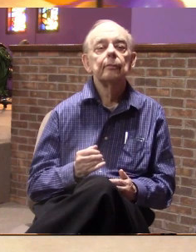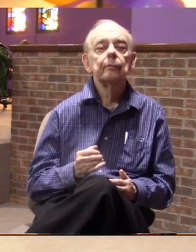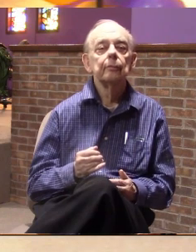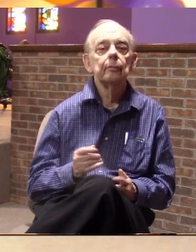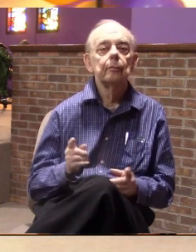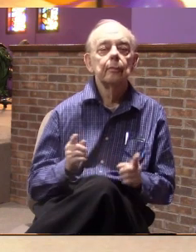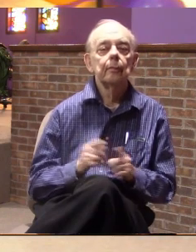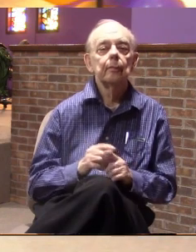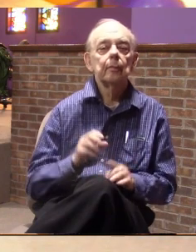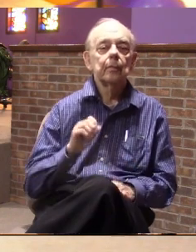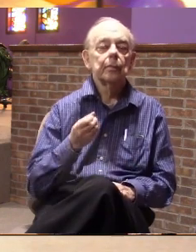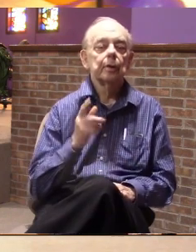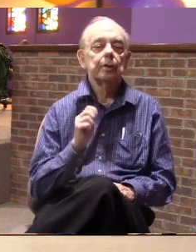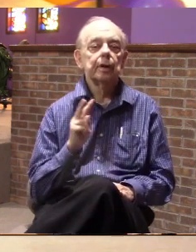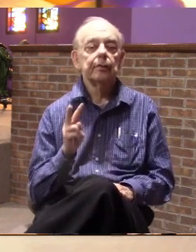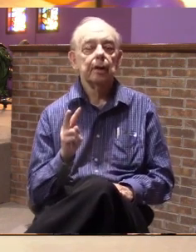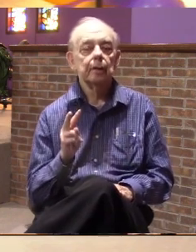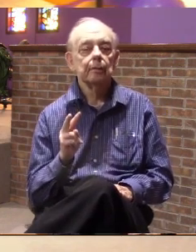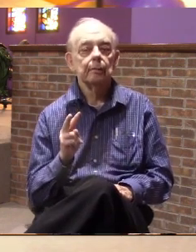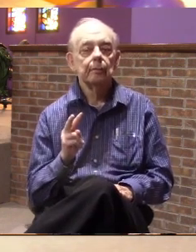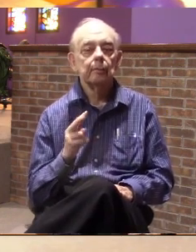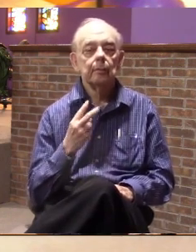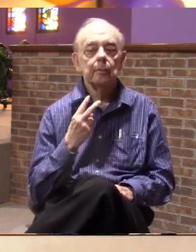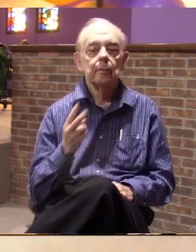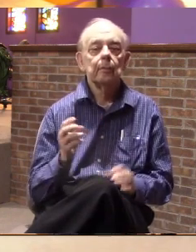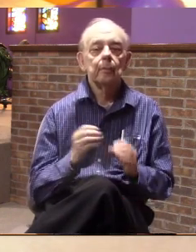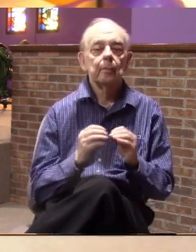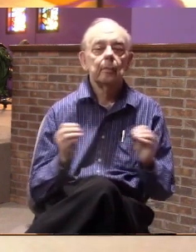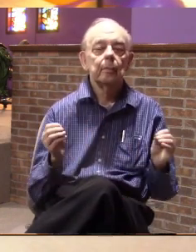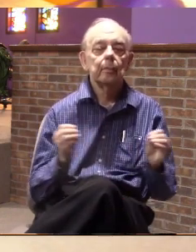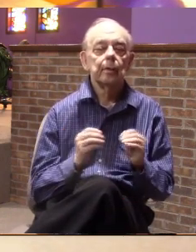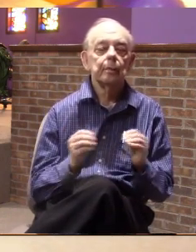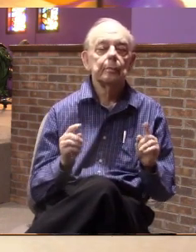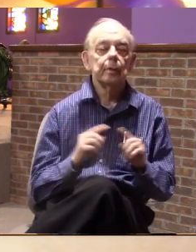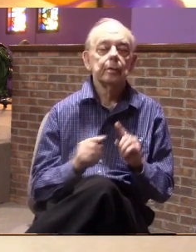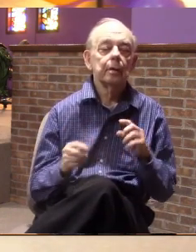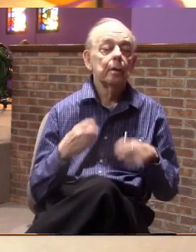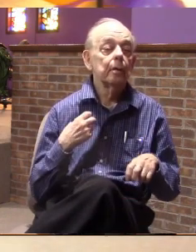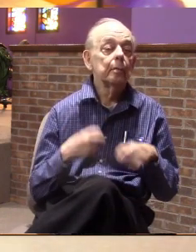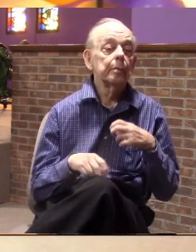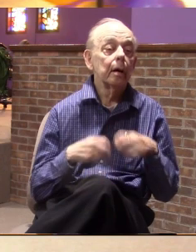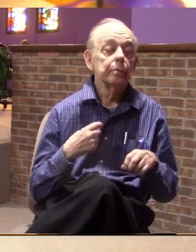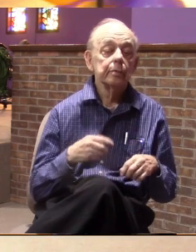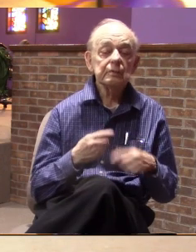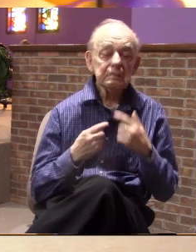as you turn on the TV, ladies and gentlemen, you see nothing but despair and dismay.